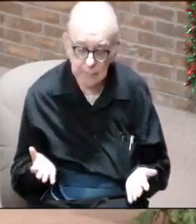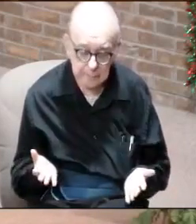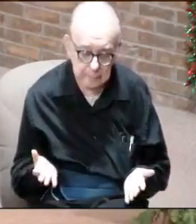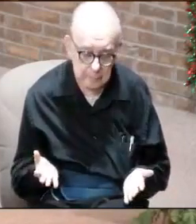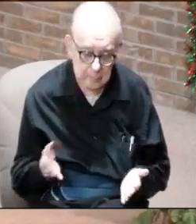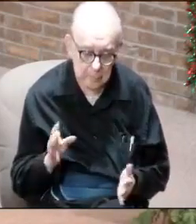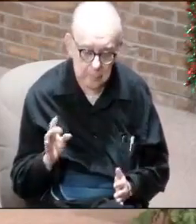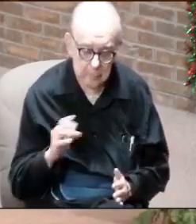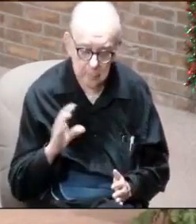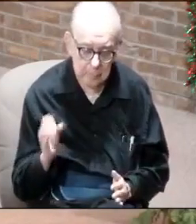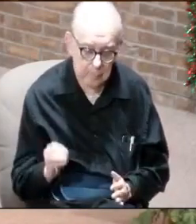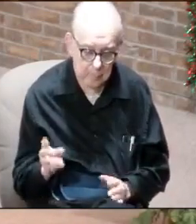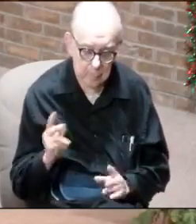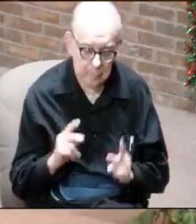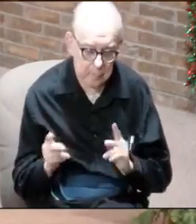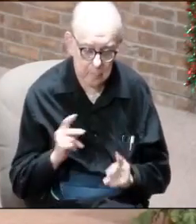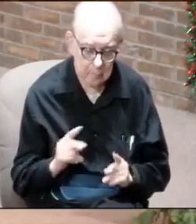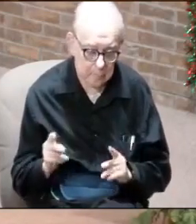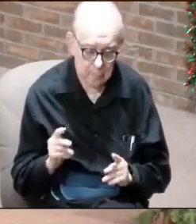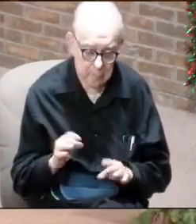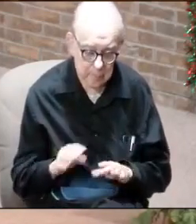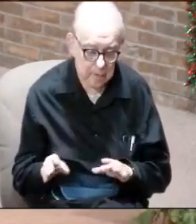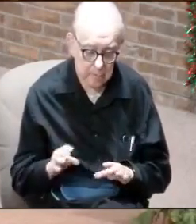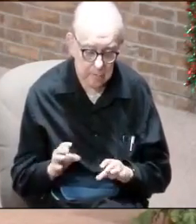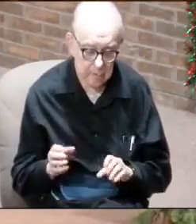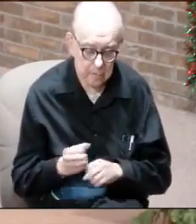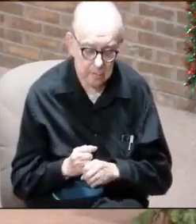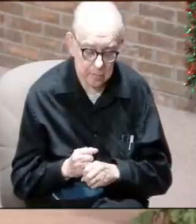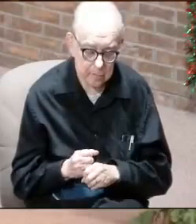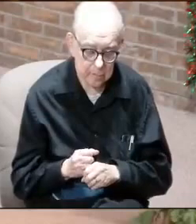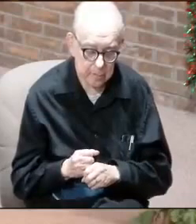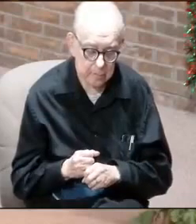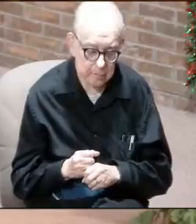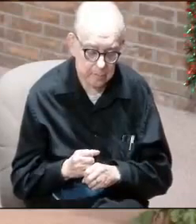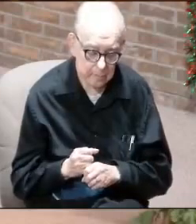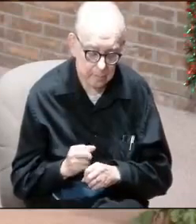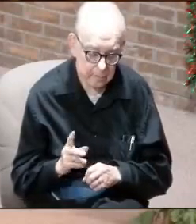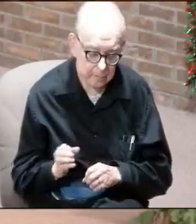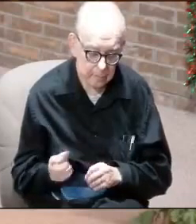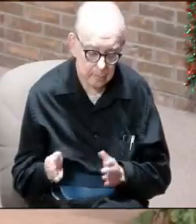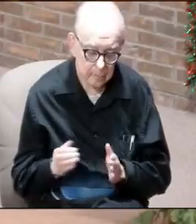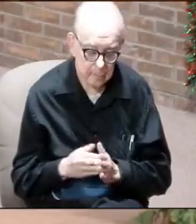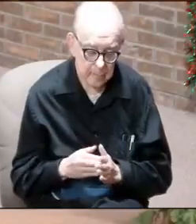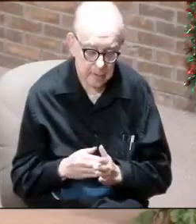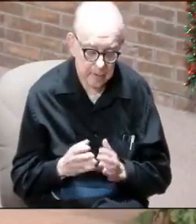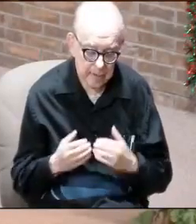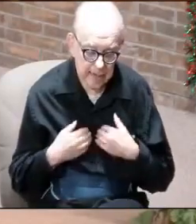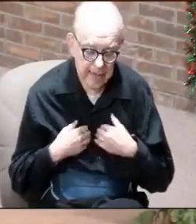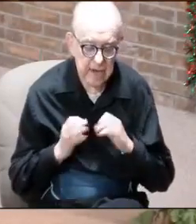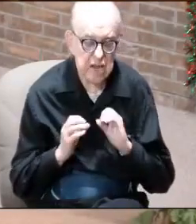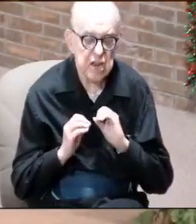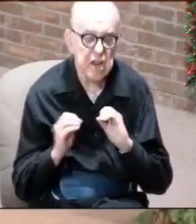Eighty percent of the people that they surveyed came back with none.